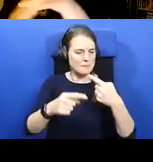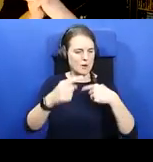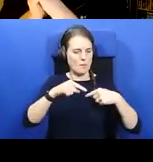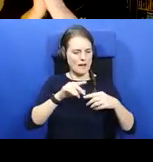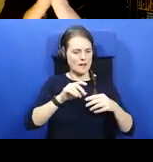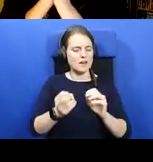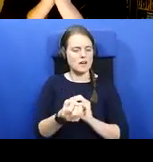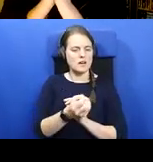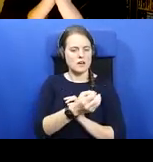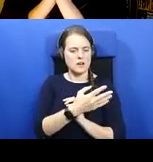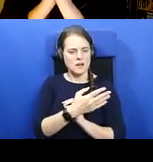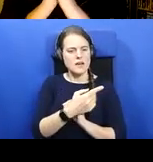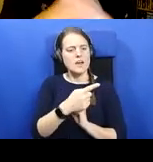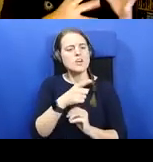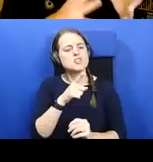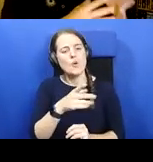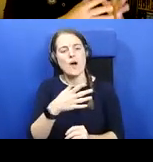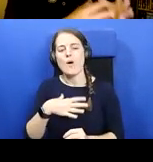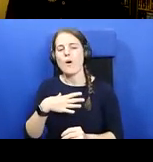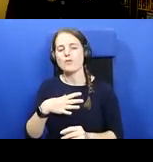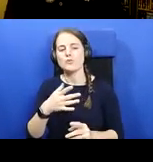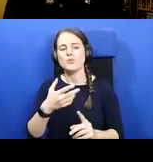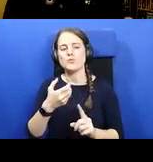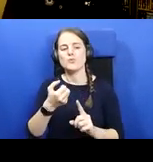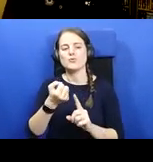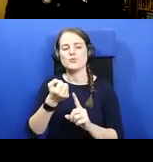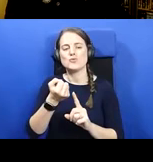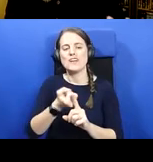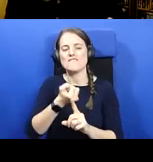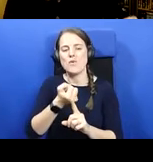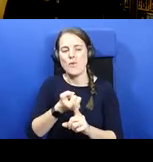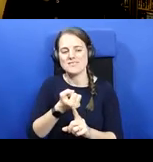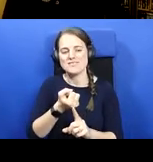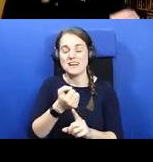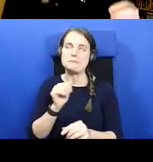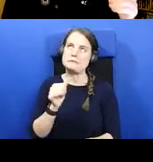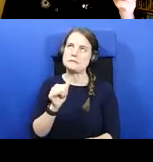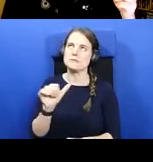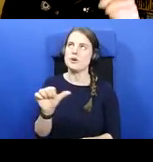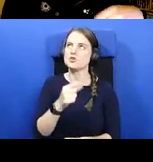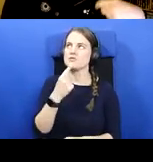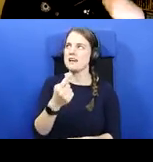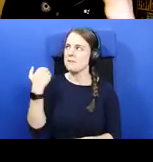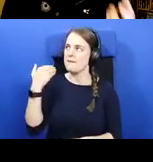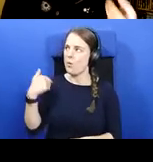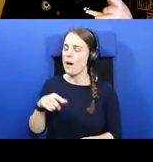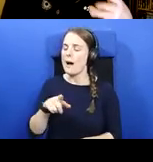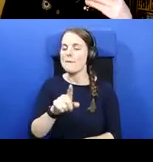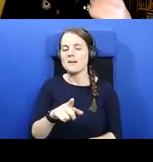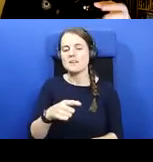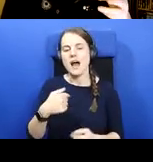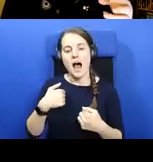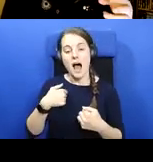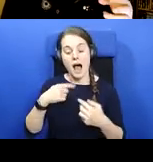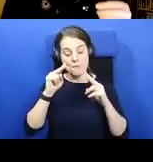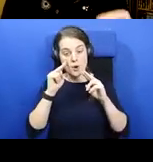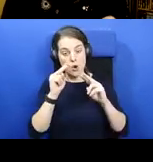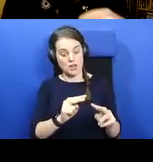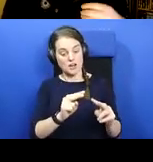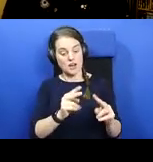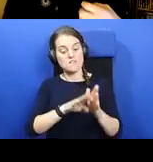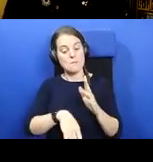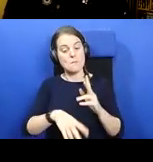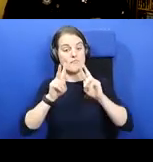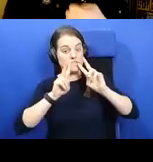thing I'd like to emphasise, and I probably should have emphasised this a little bit earlier, is I'm looking at this from the point of view